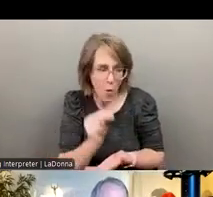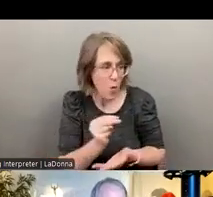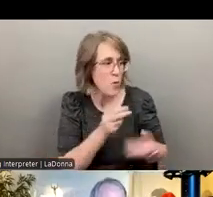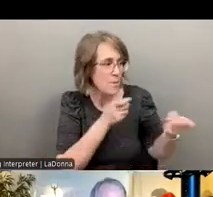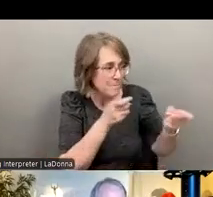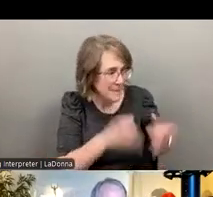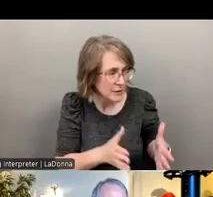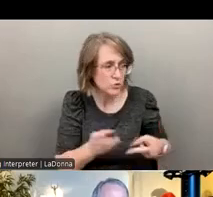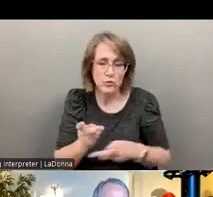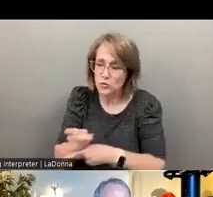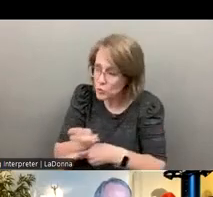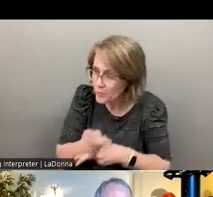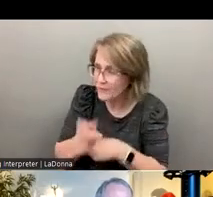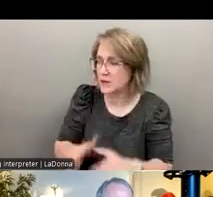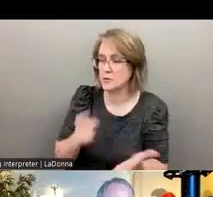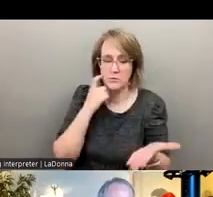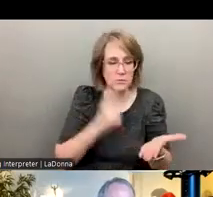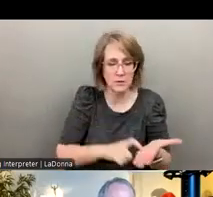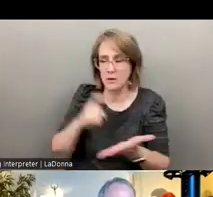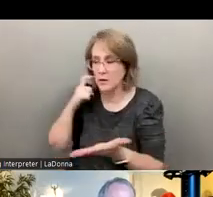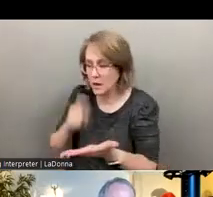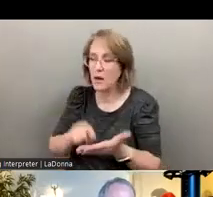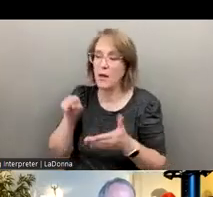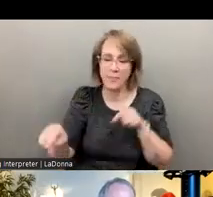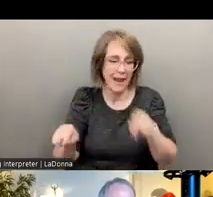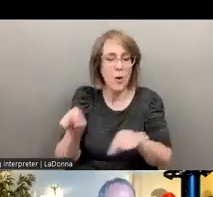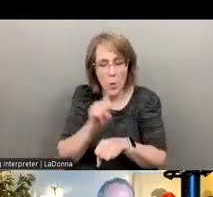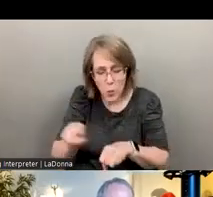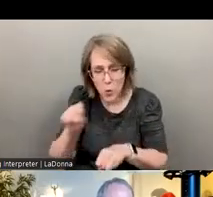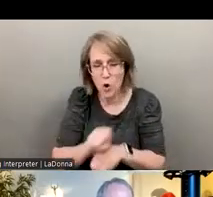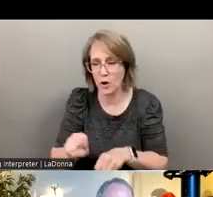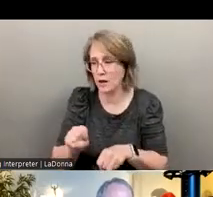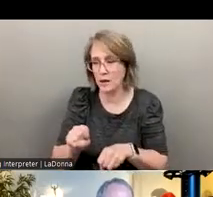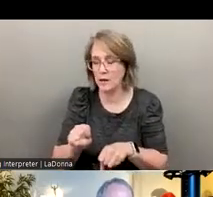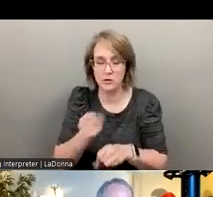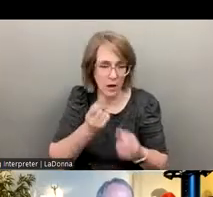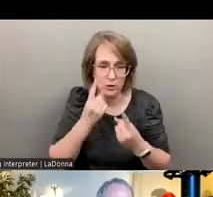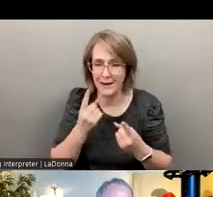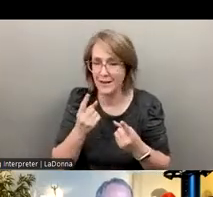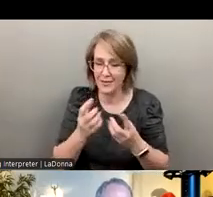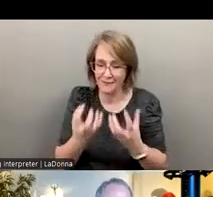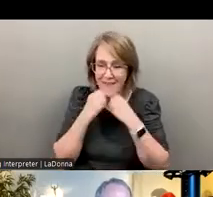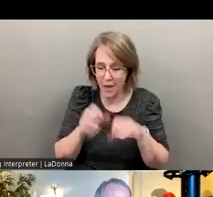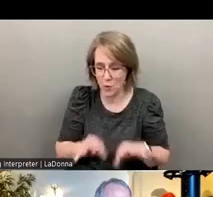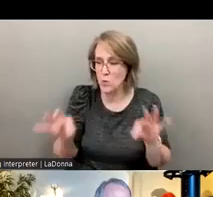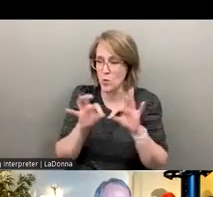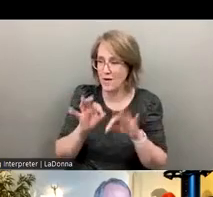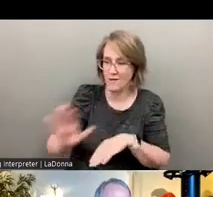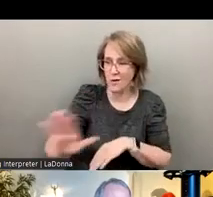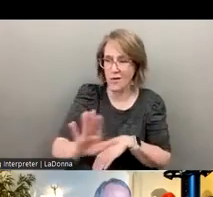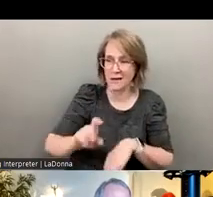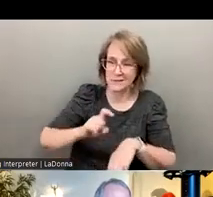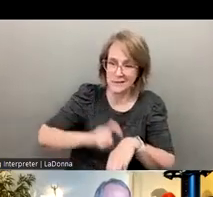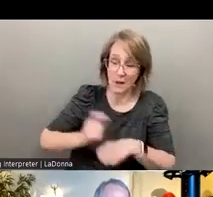supervisors, um, really working to curate and, and understand the value of, of the time that we're,